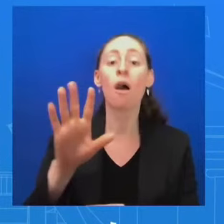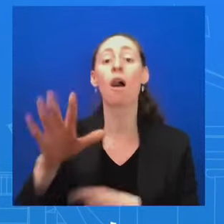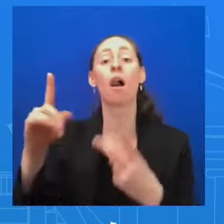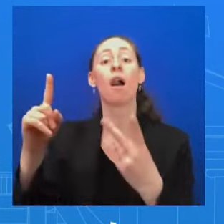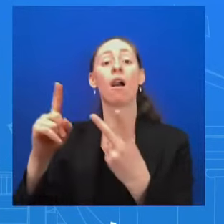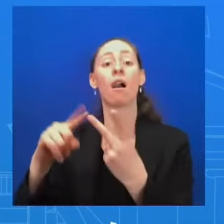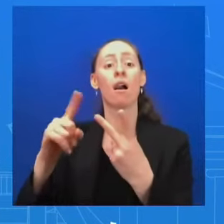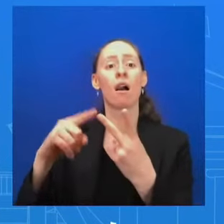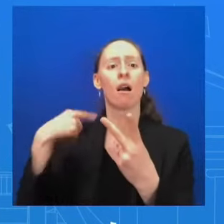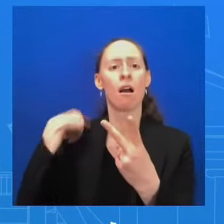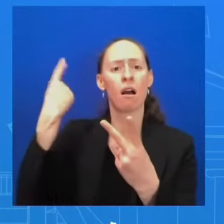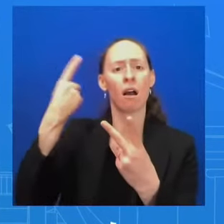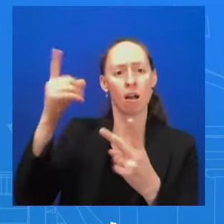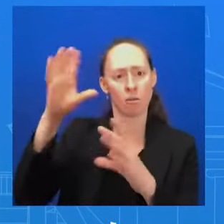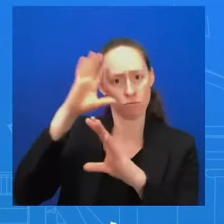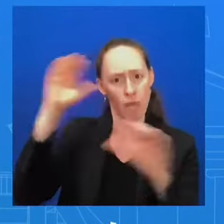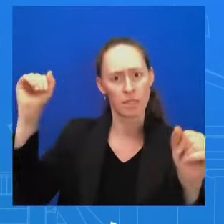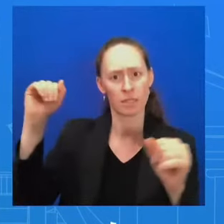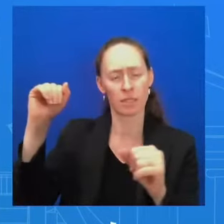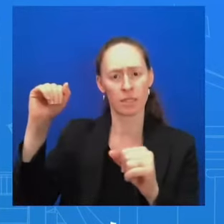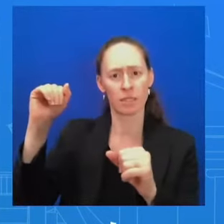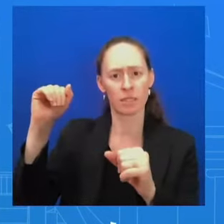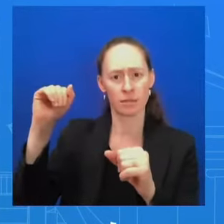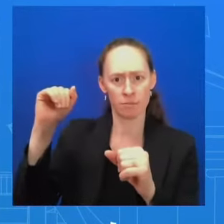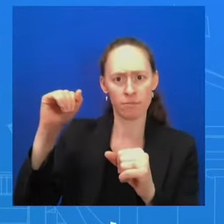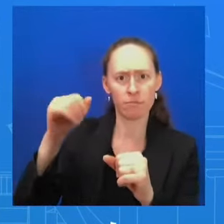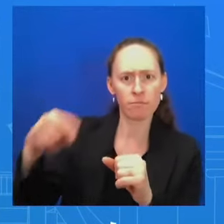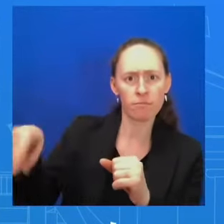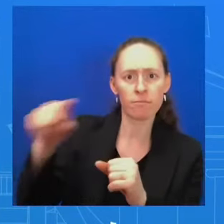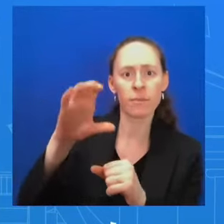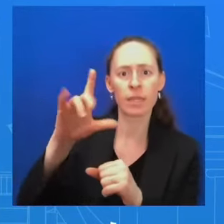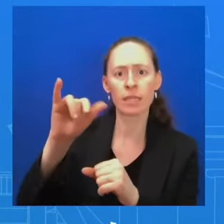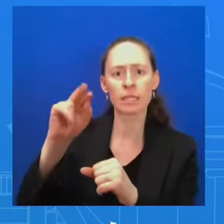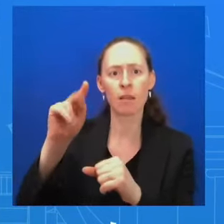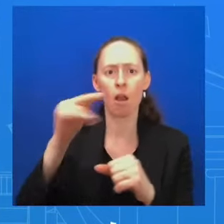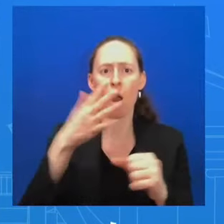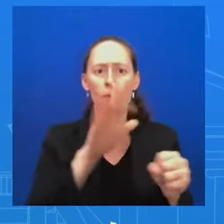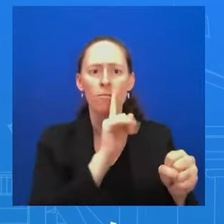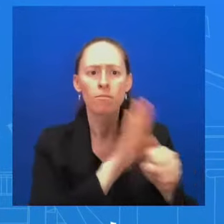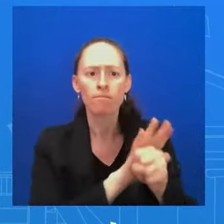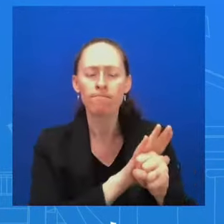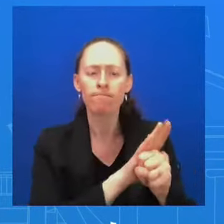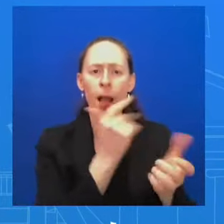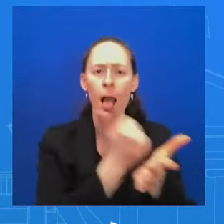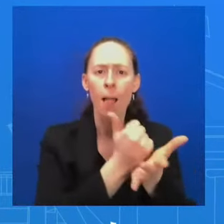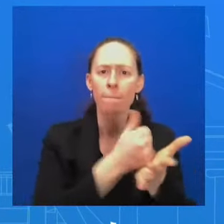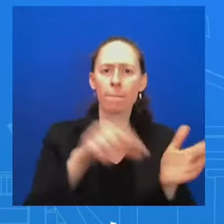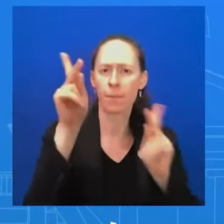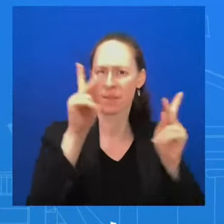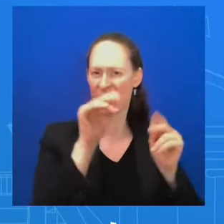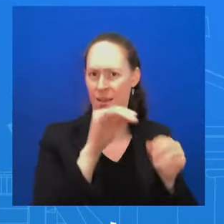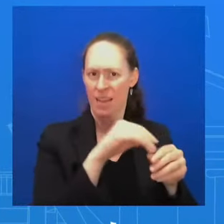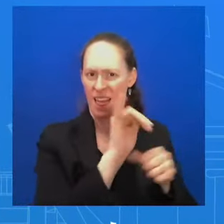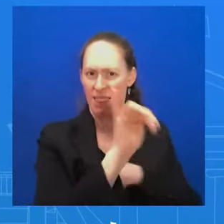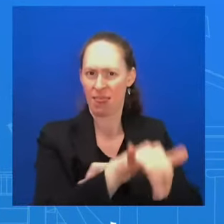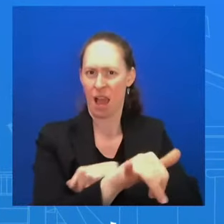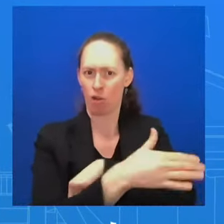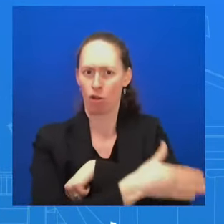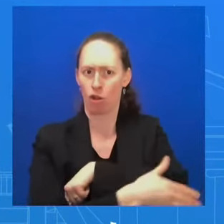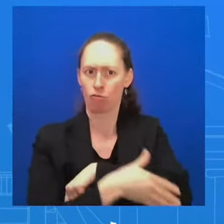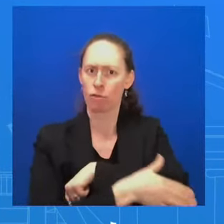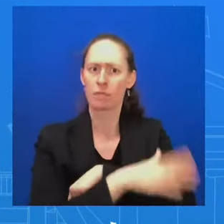that his administration was going to work to identify triggers of genocidal activity so that something like this never happened again.